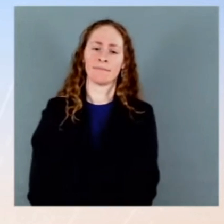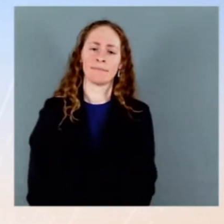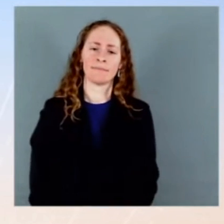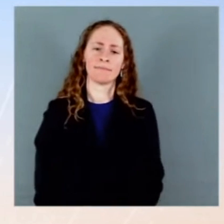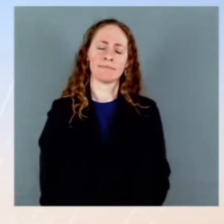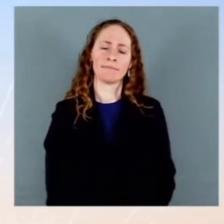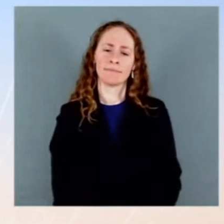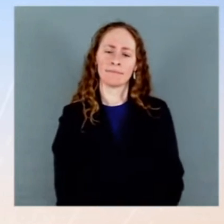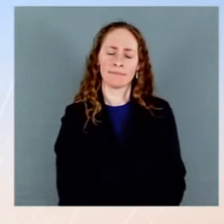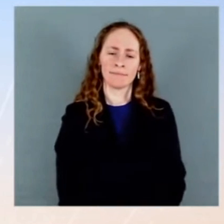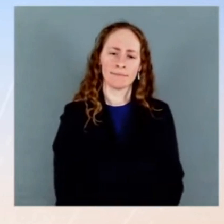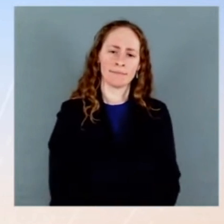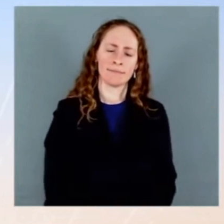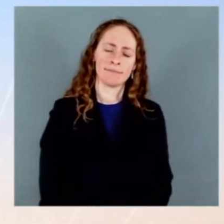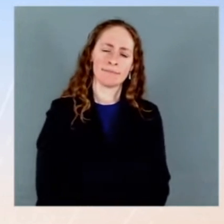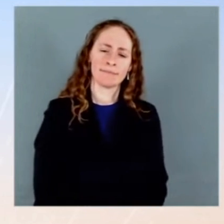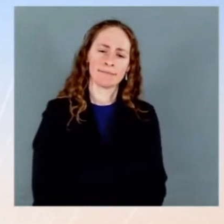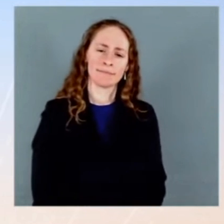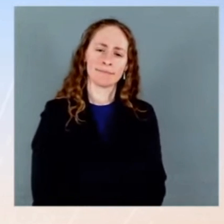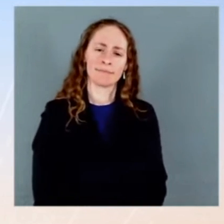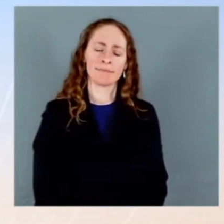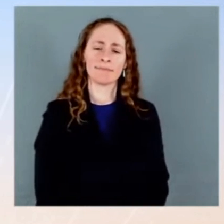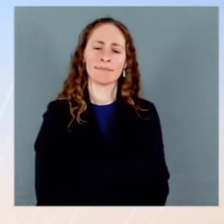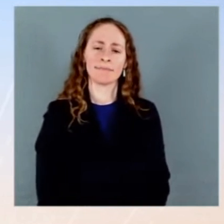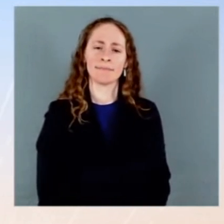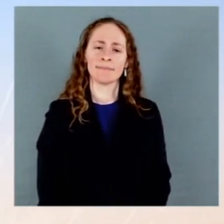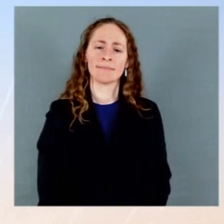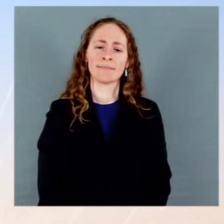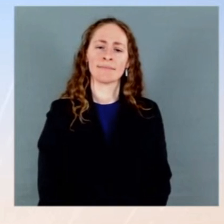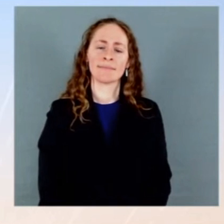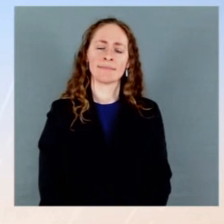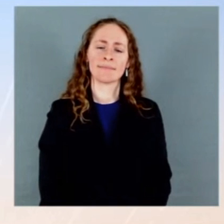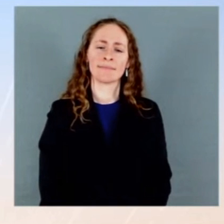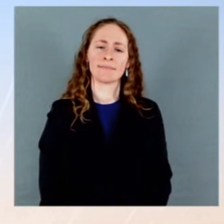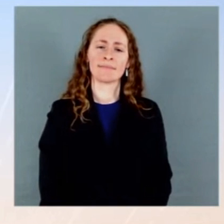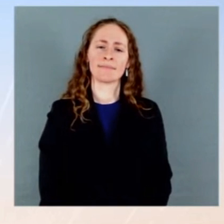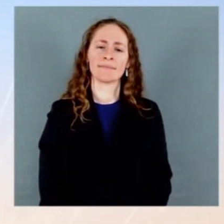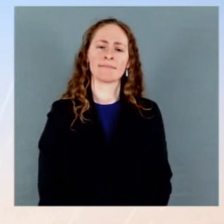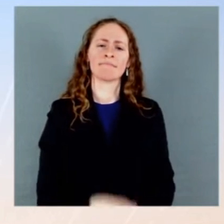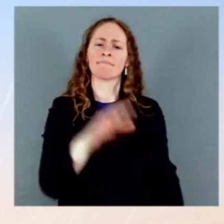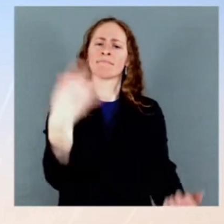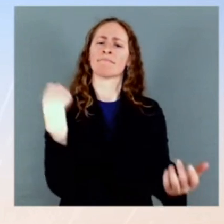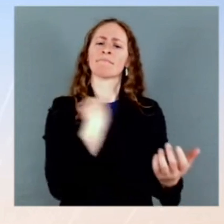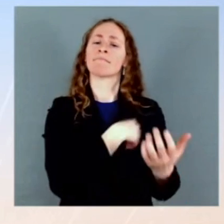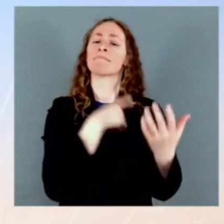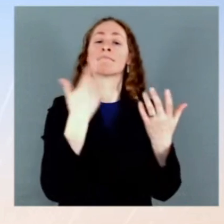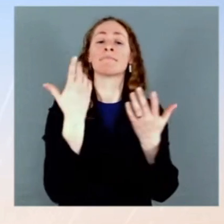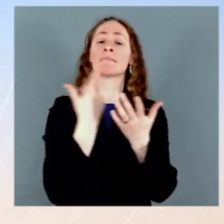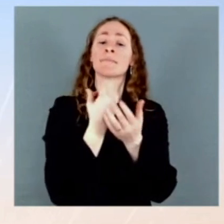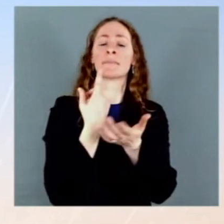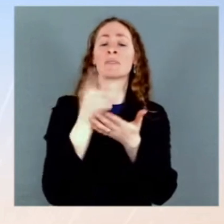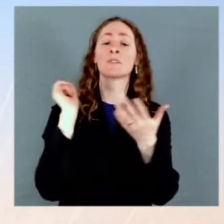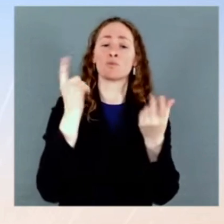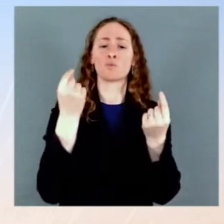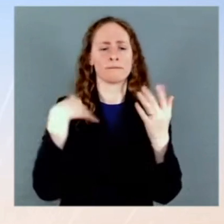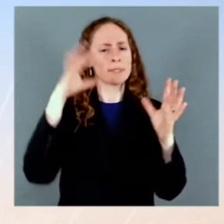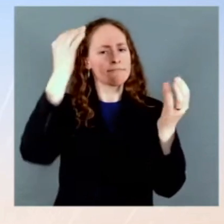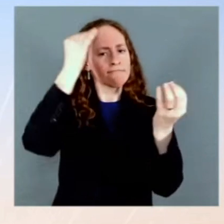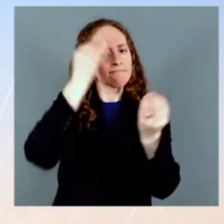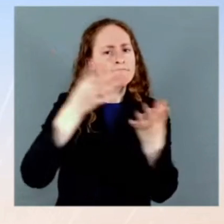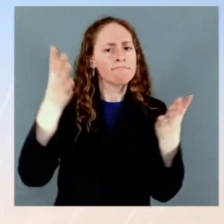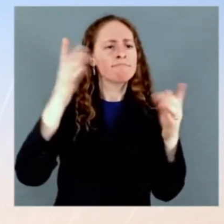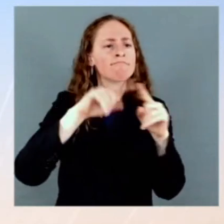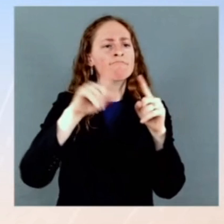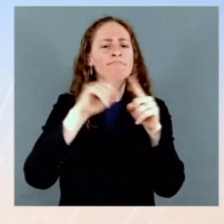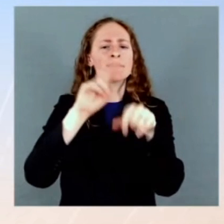National Security Advisor, with the Vice President's National Security Advisor, with our NSSC Senior Director, Juan Gonzalez. We put